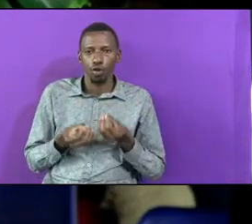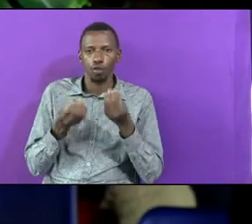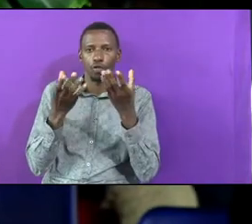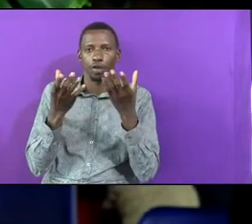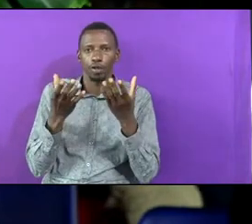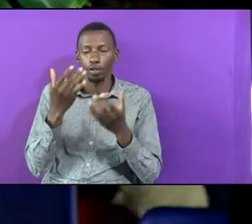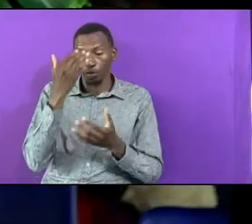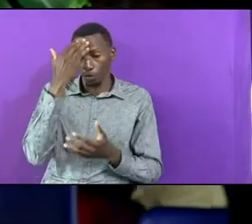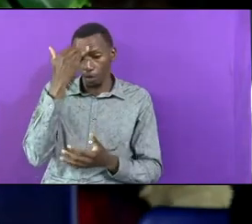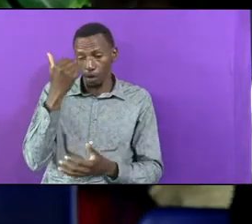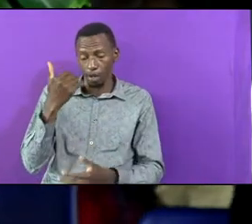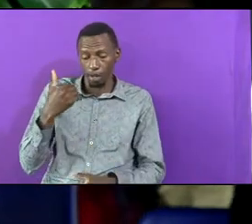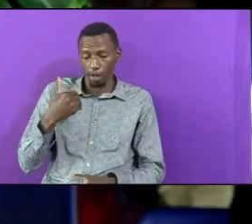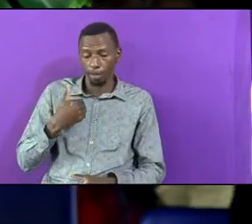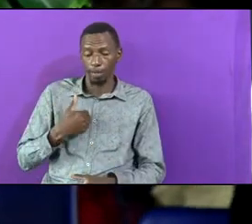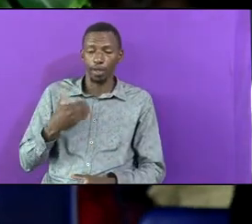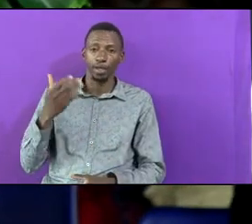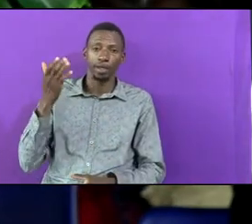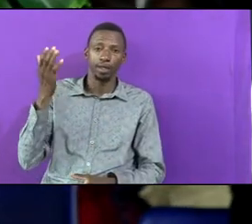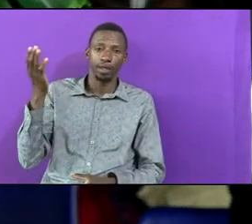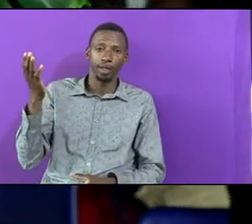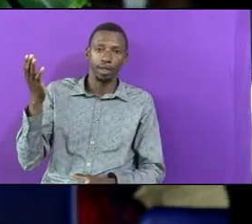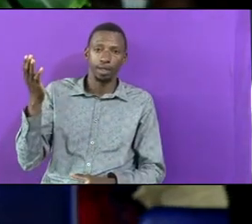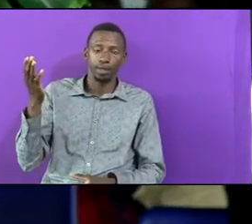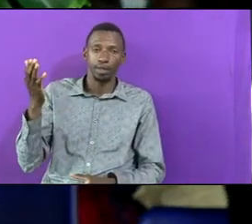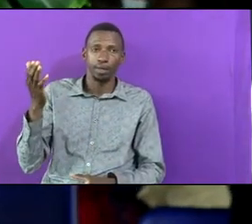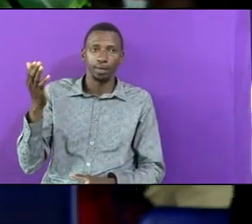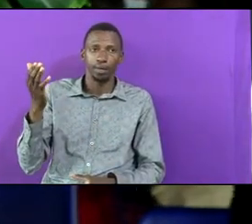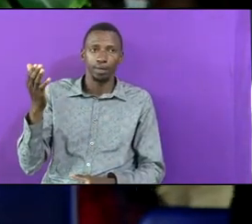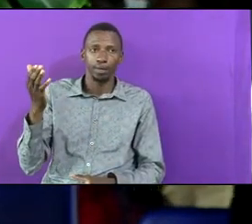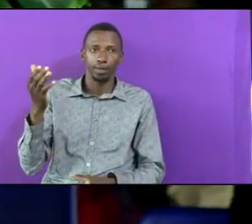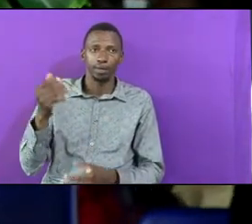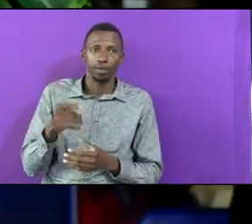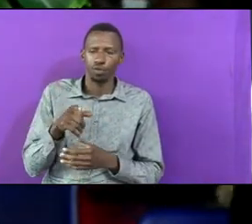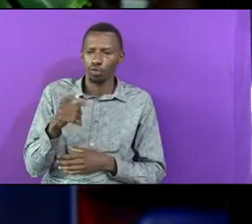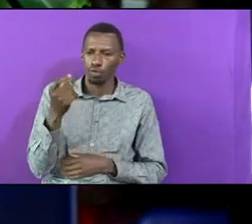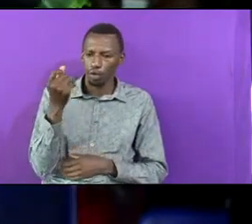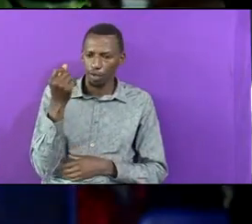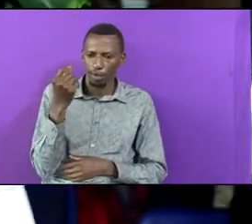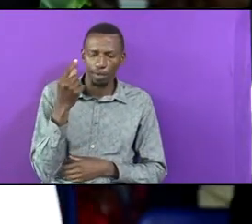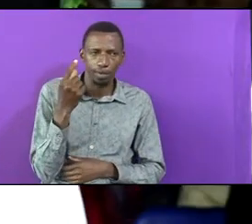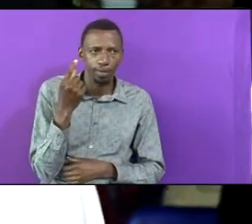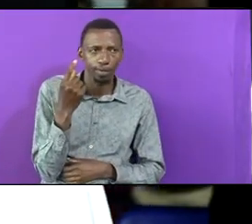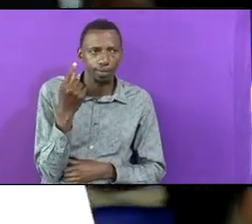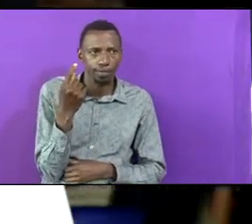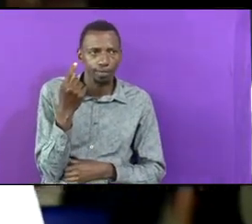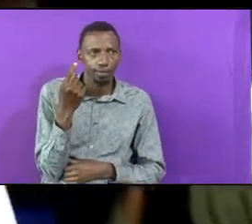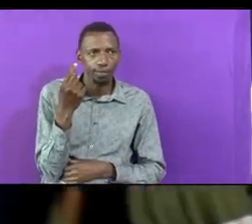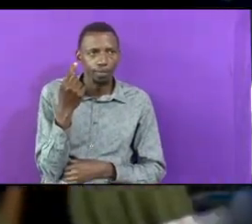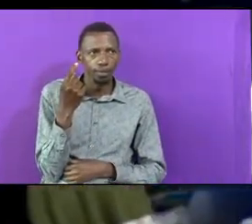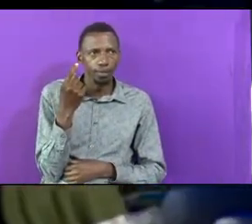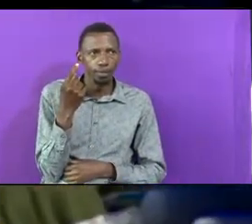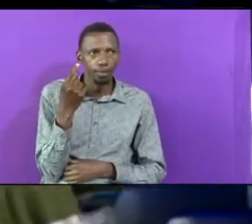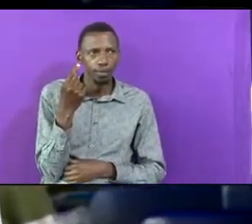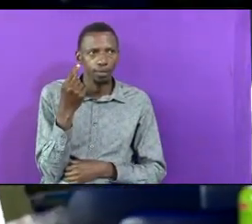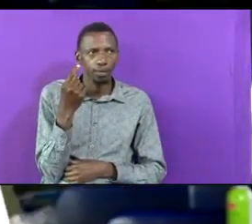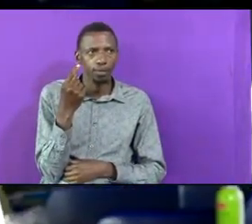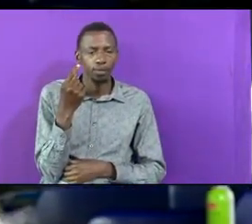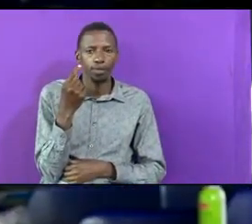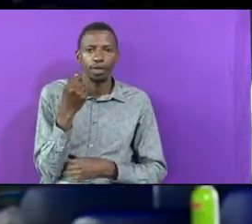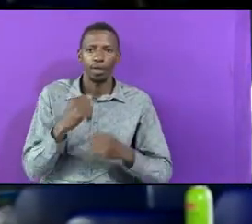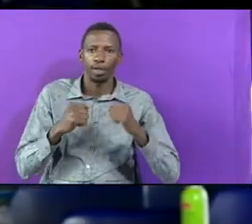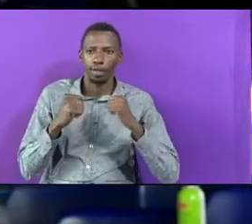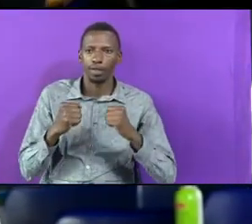Because I Was There And I Was You Know You Understand The Strength Of A Church